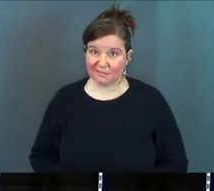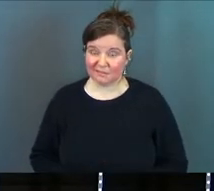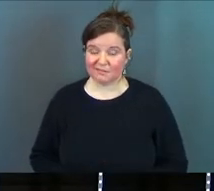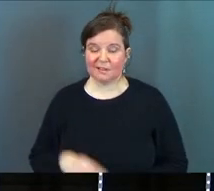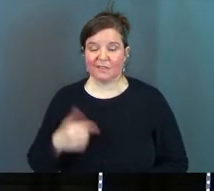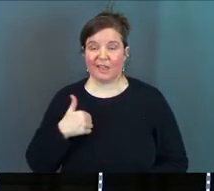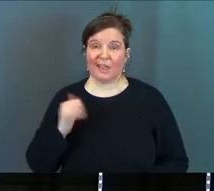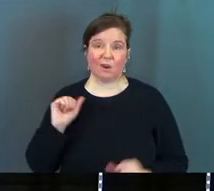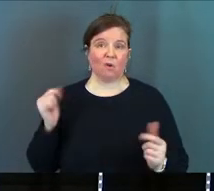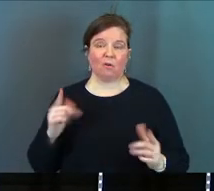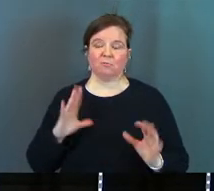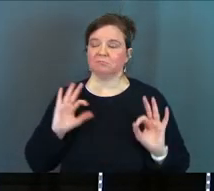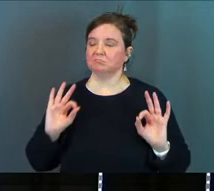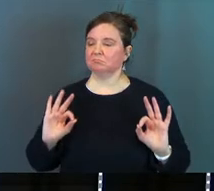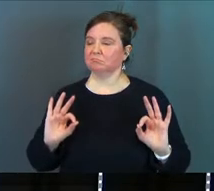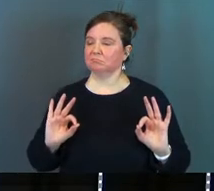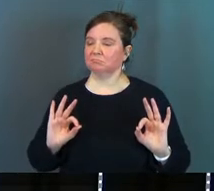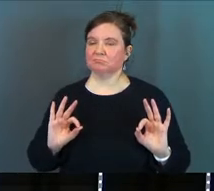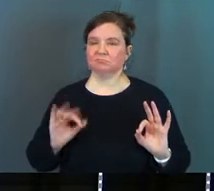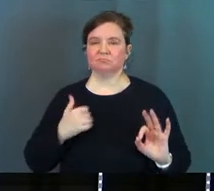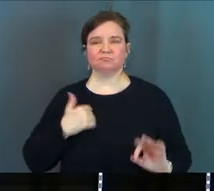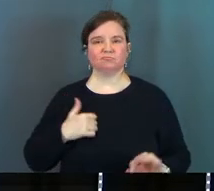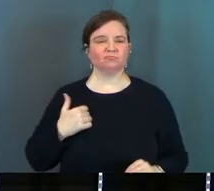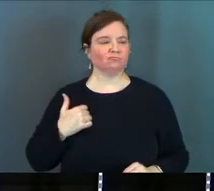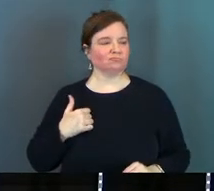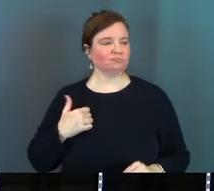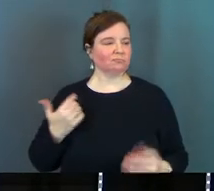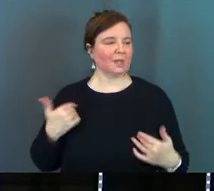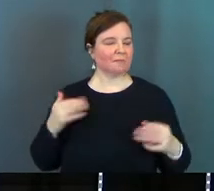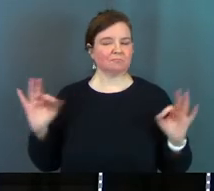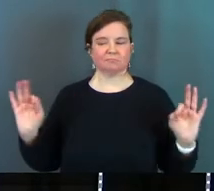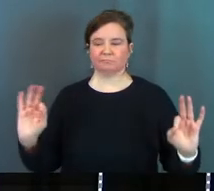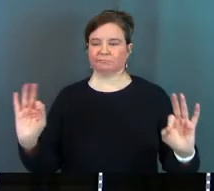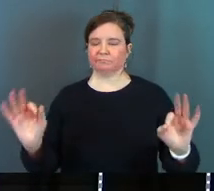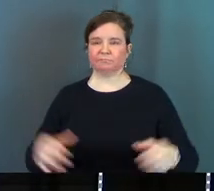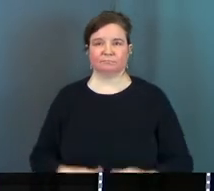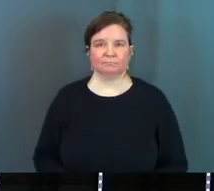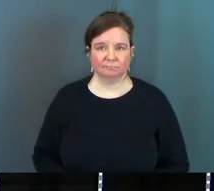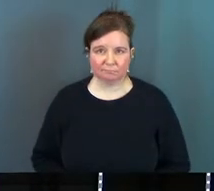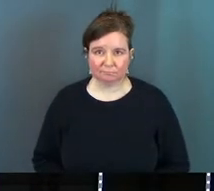they had it all they're like we got this no big deal